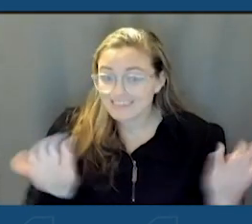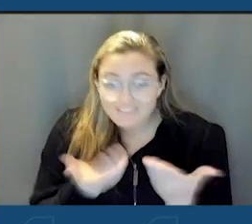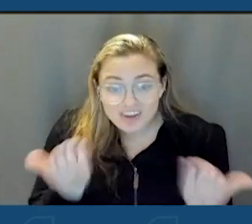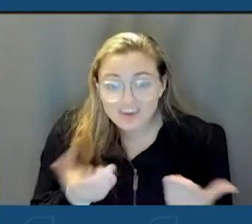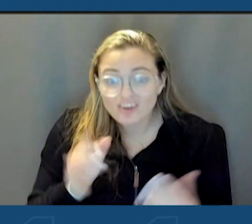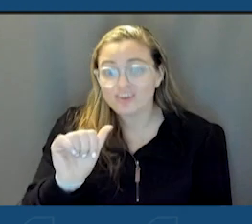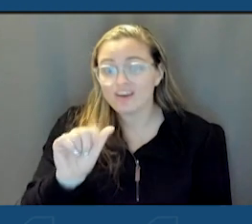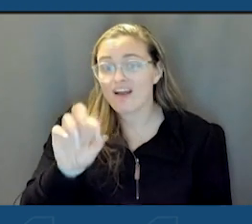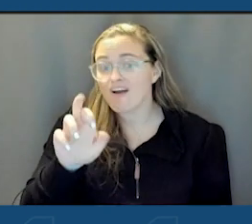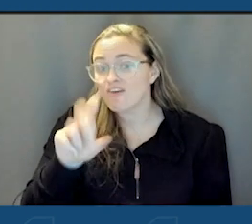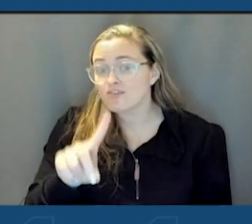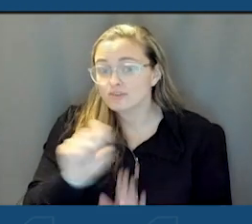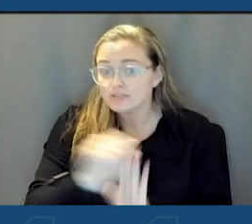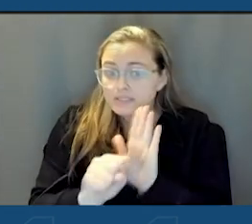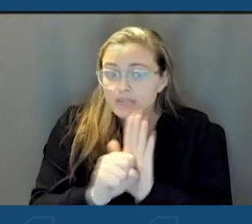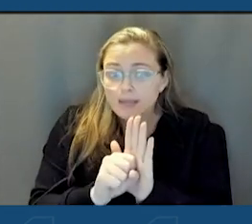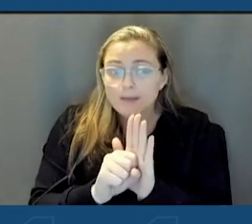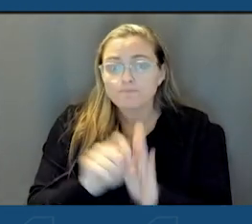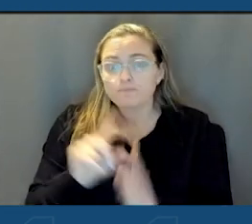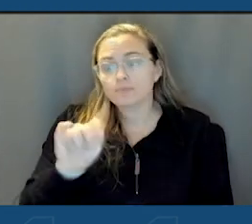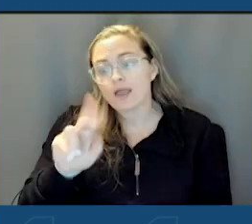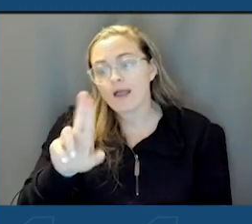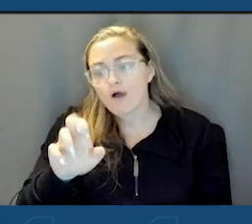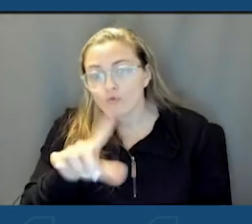State, Alfred University.